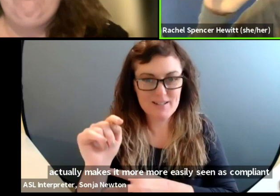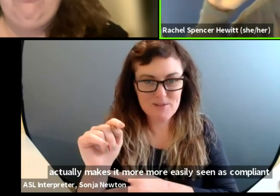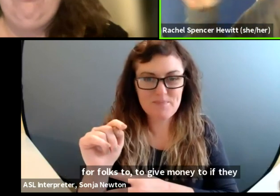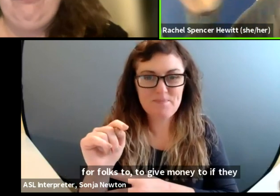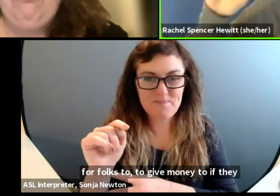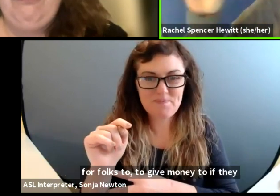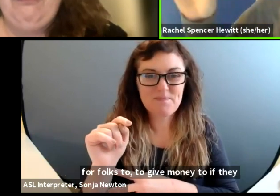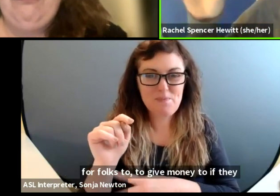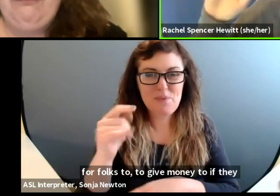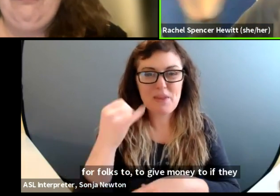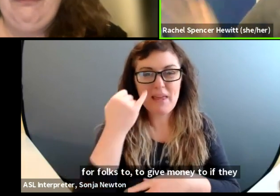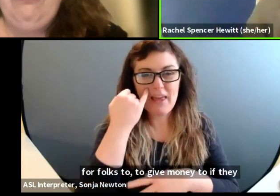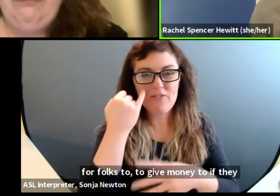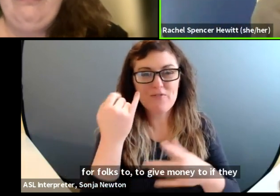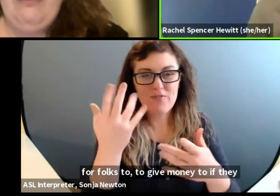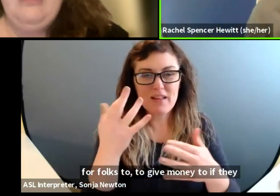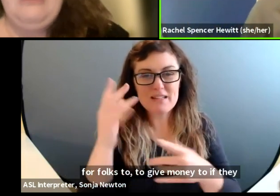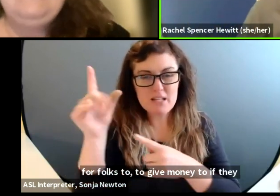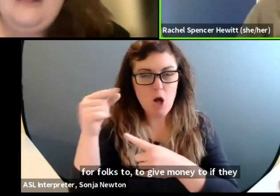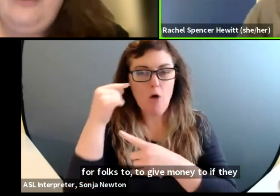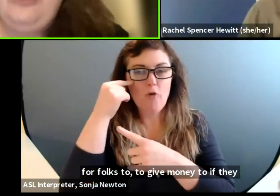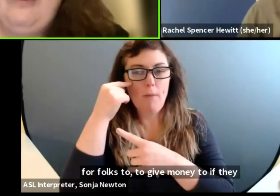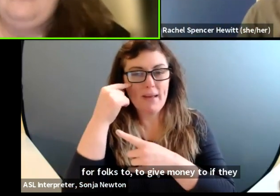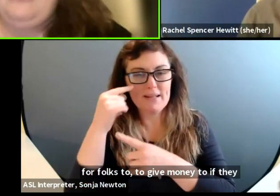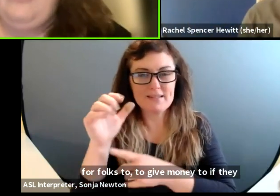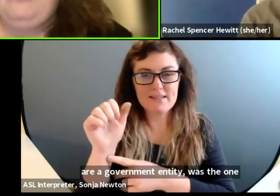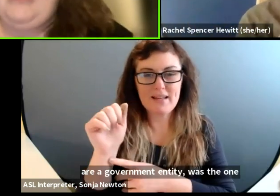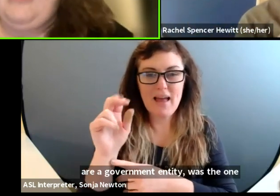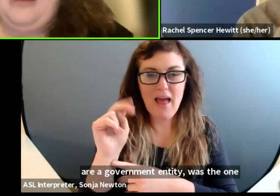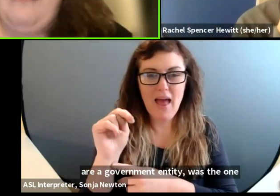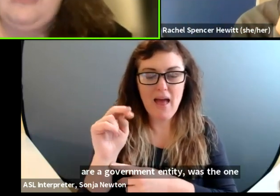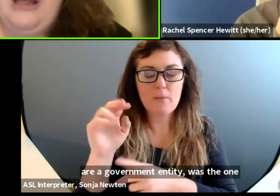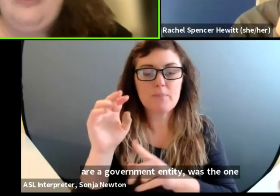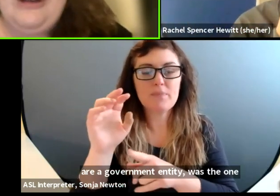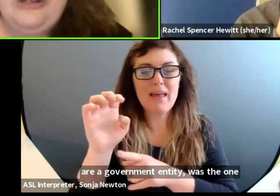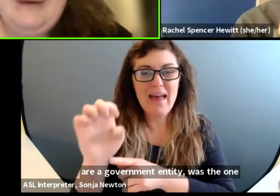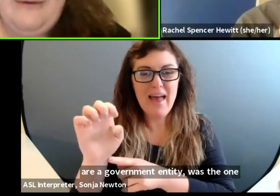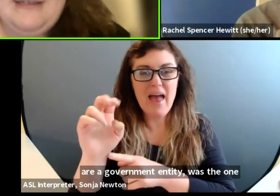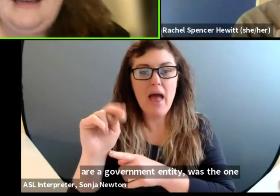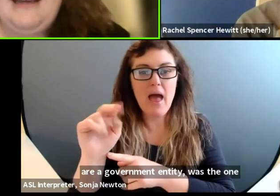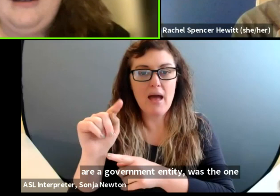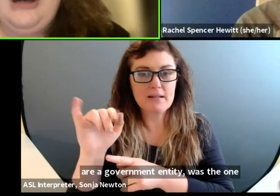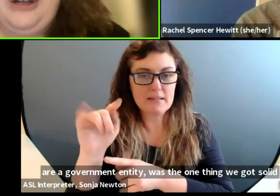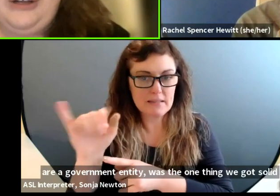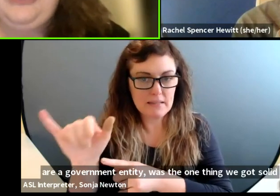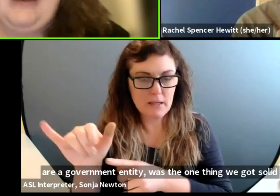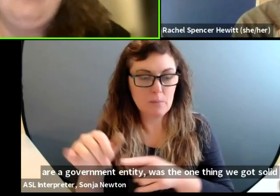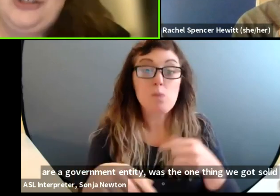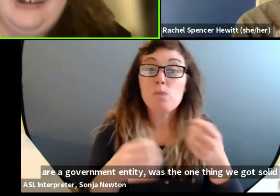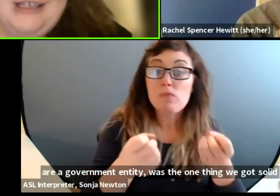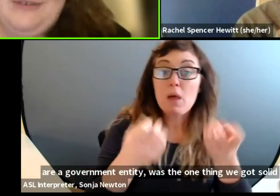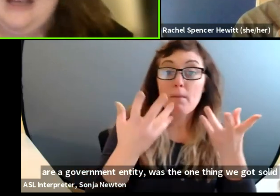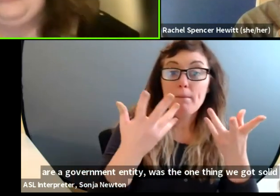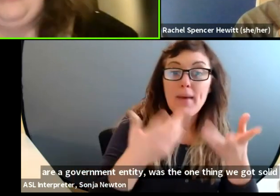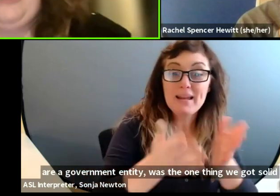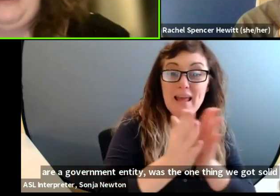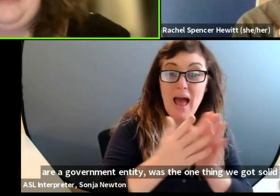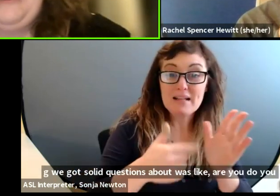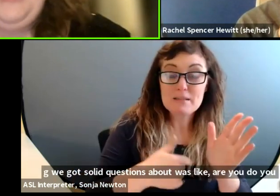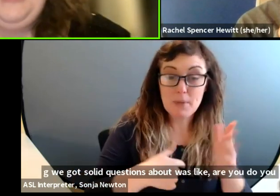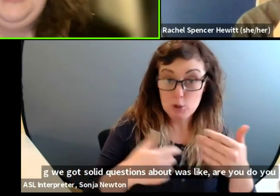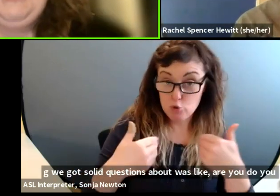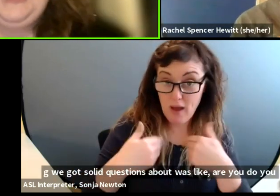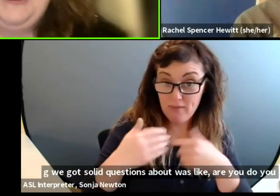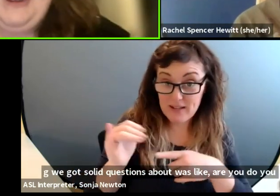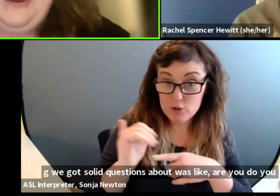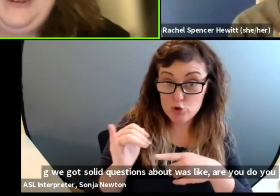they are, um, uh, government entity. I will say the, the one thing we got solid questions about was like, are you, do you have insurance for that child time